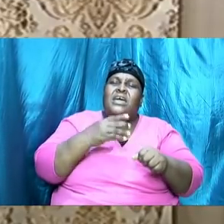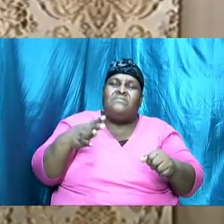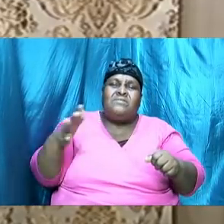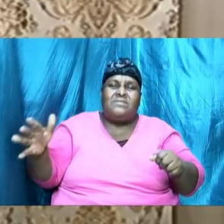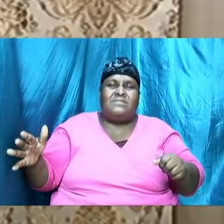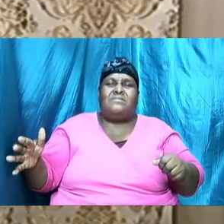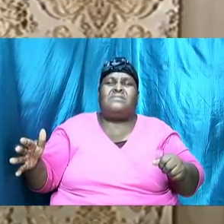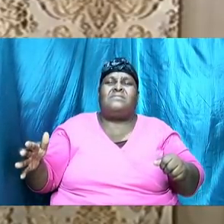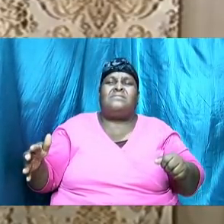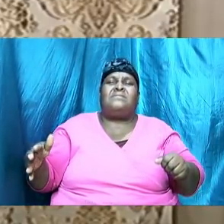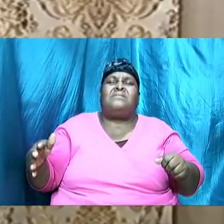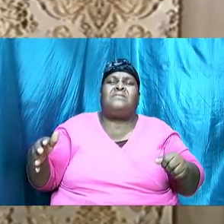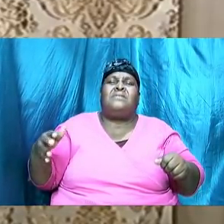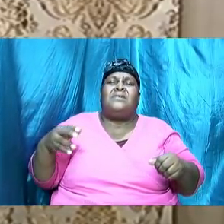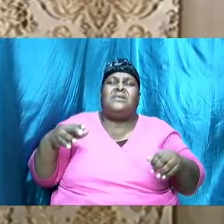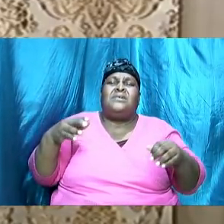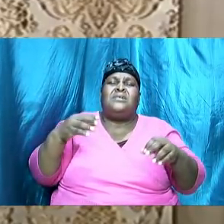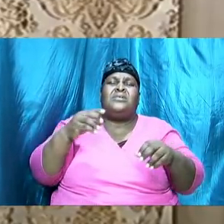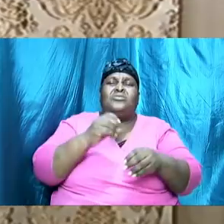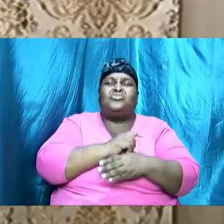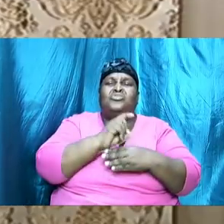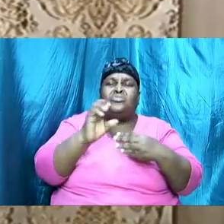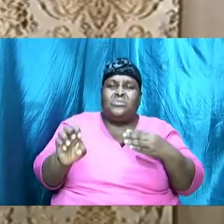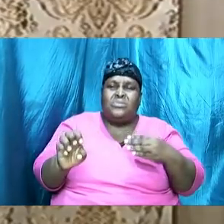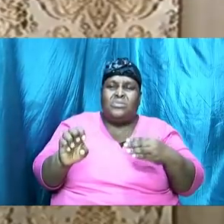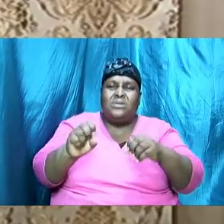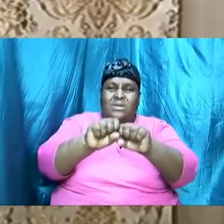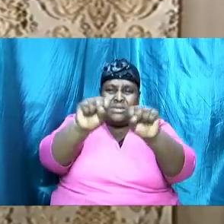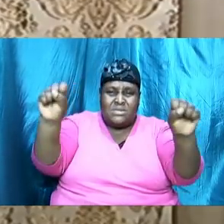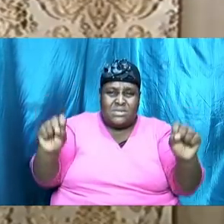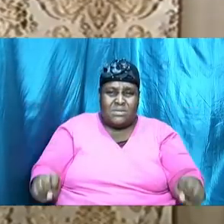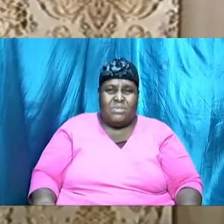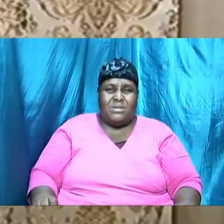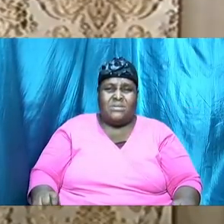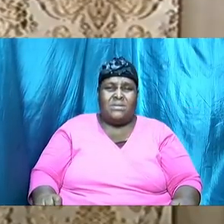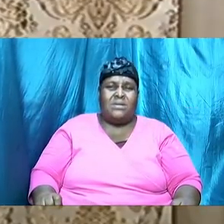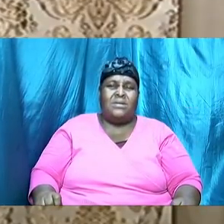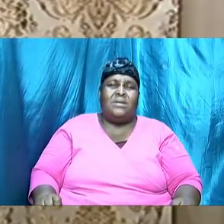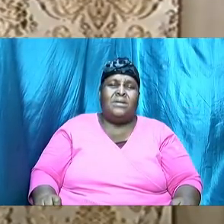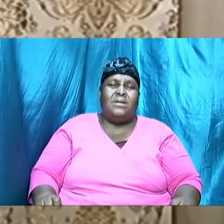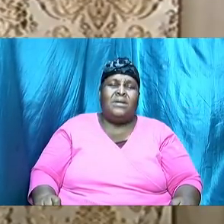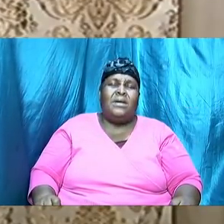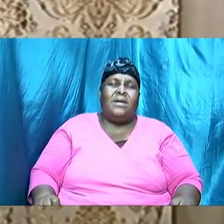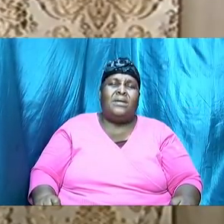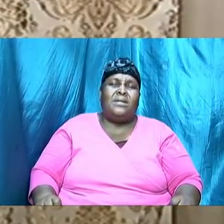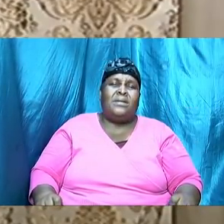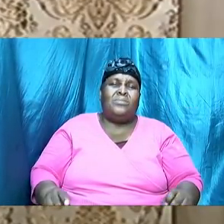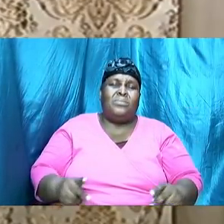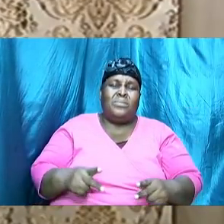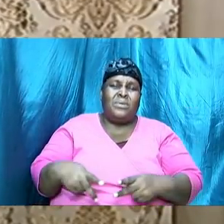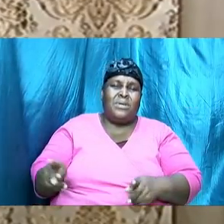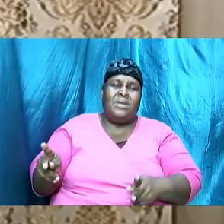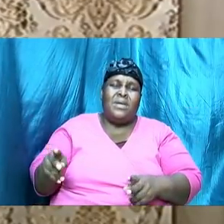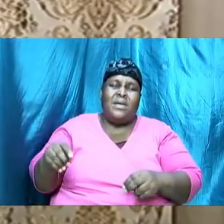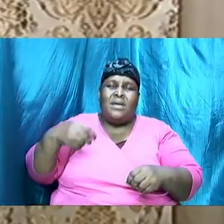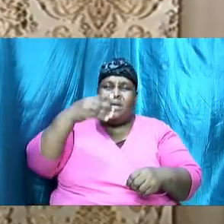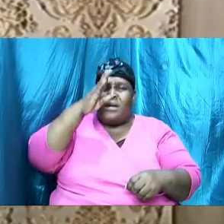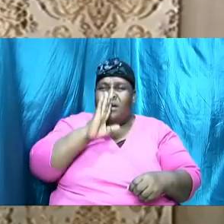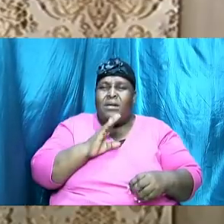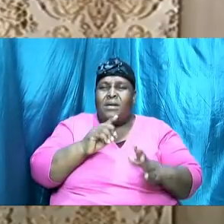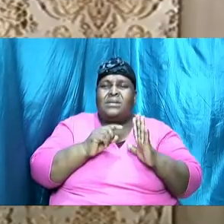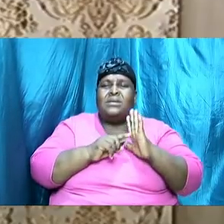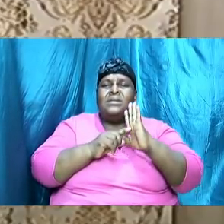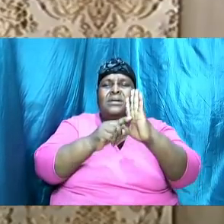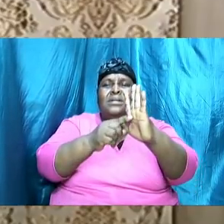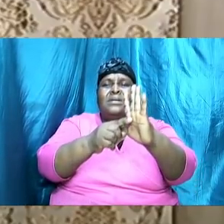systematic and orderly fashion God exhibits and declares